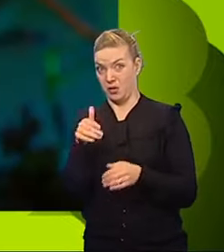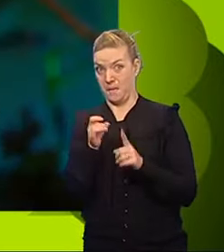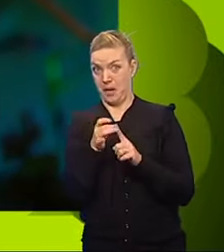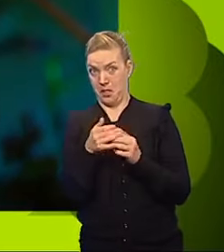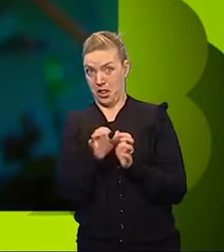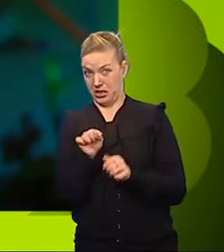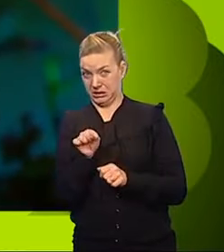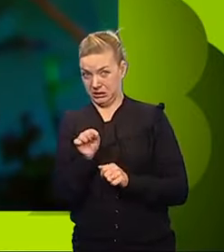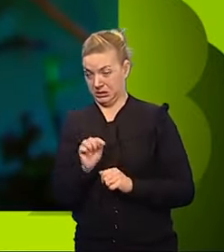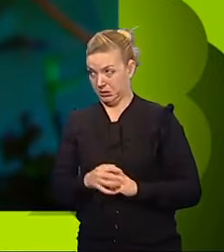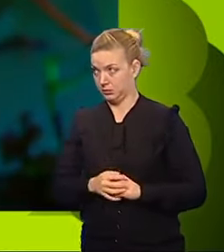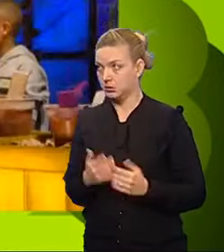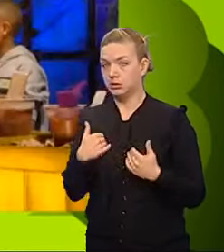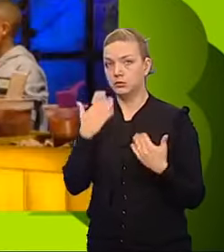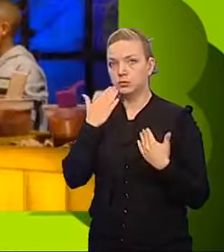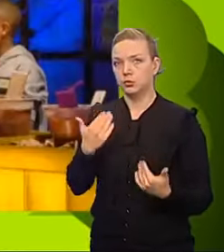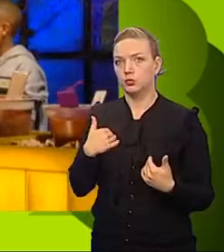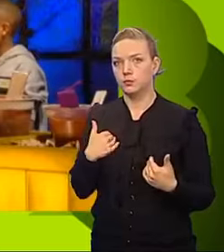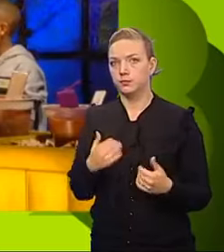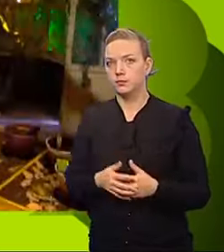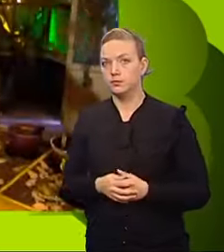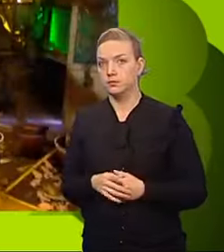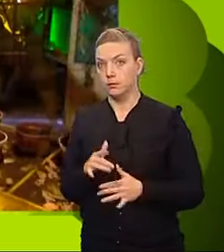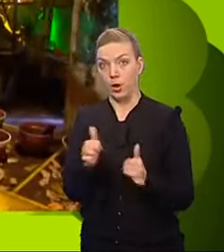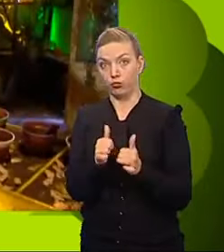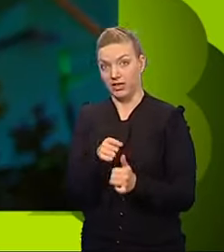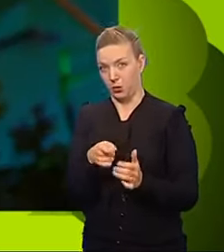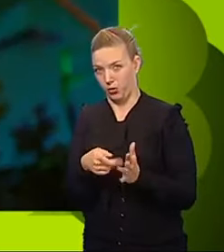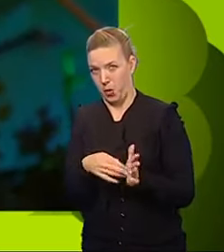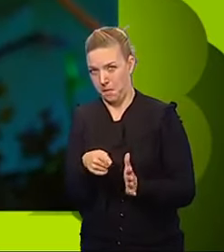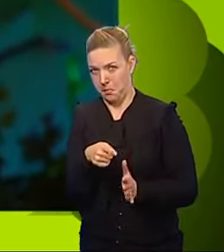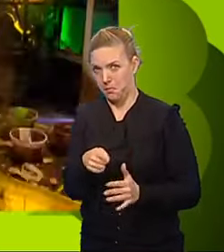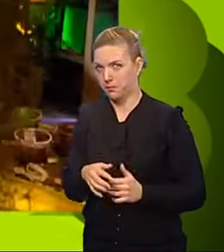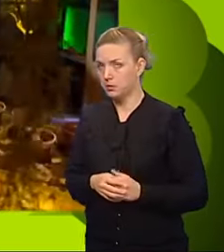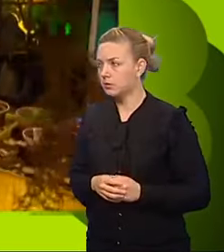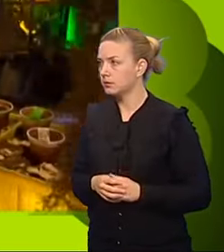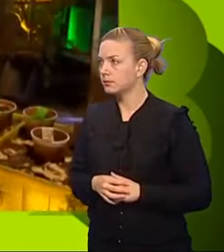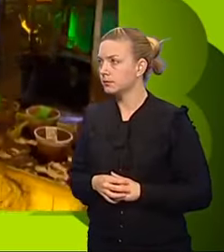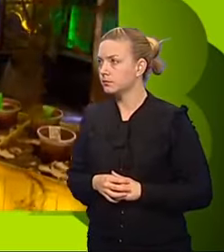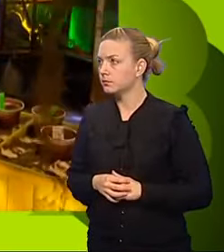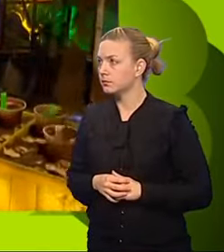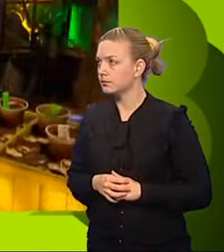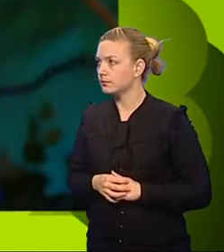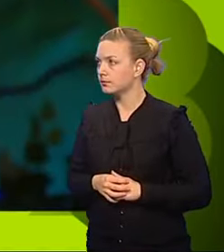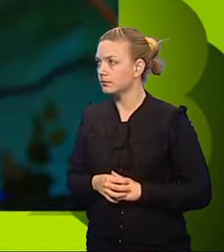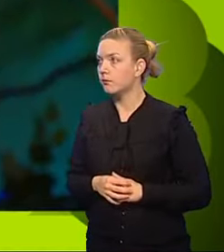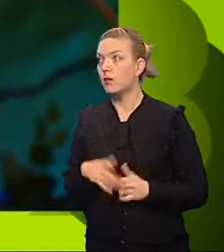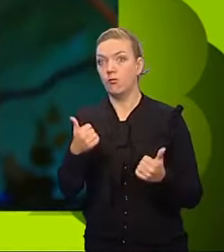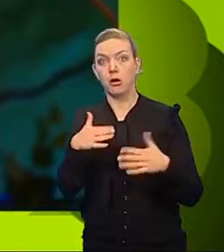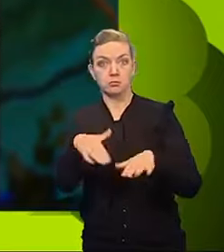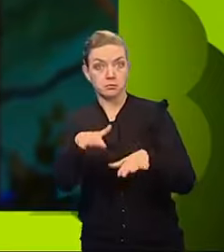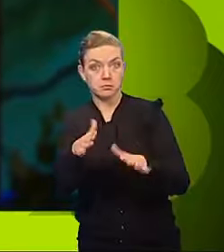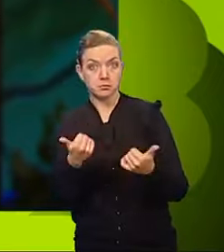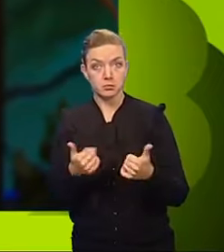I don't know. Try purple. Agree with Tom. Green looks a bit... Go on, White looks a bit low. Yeah, I'll go for purple. White looks